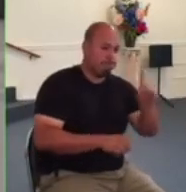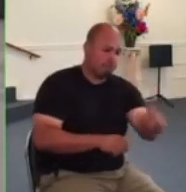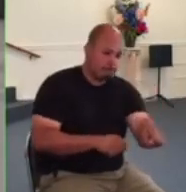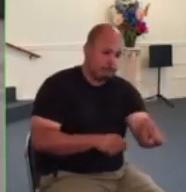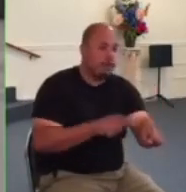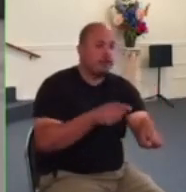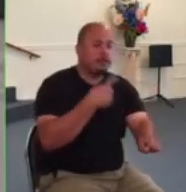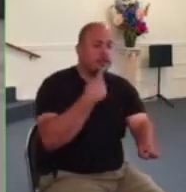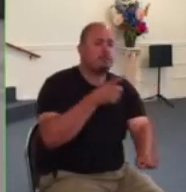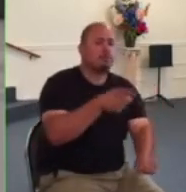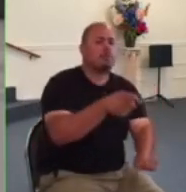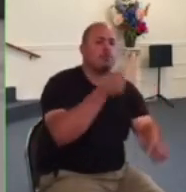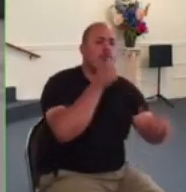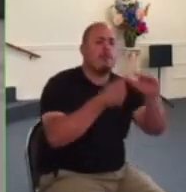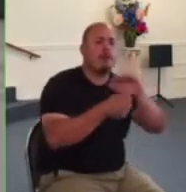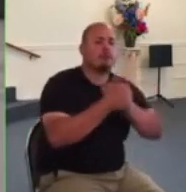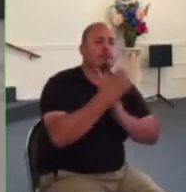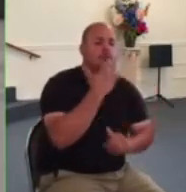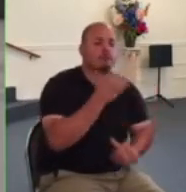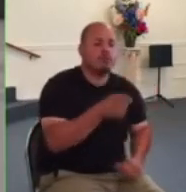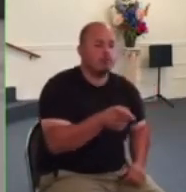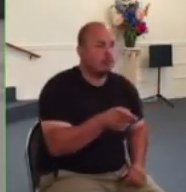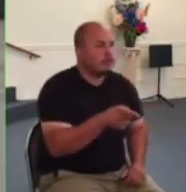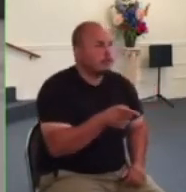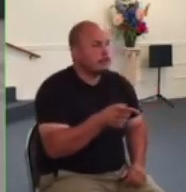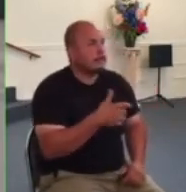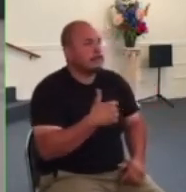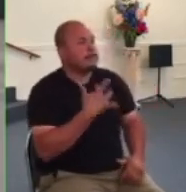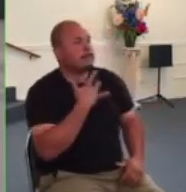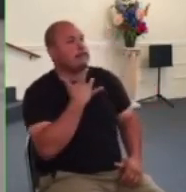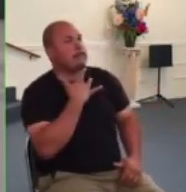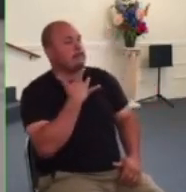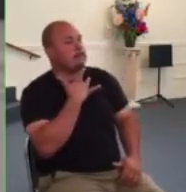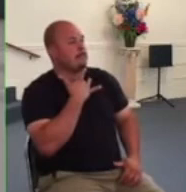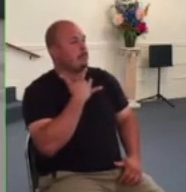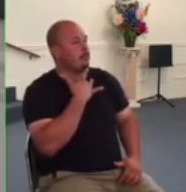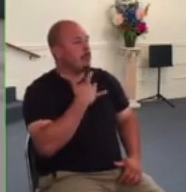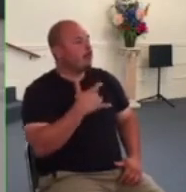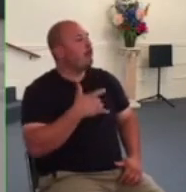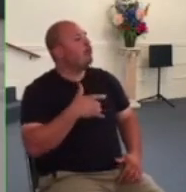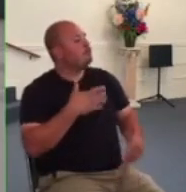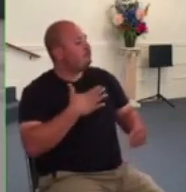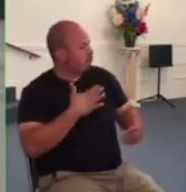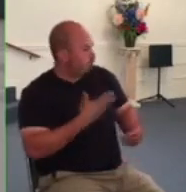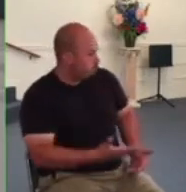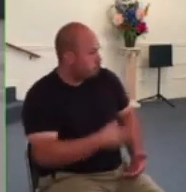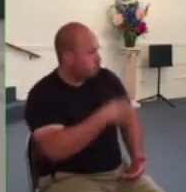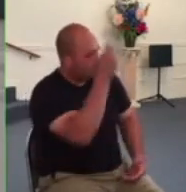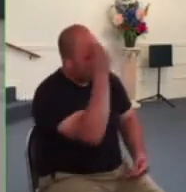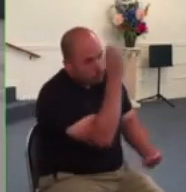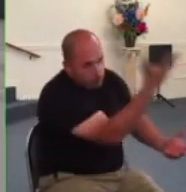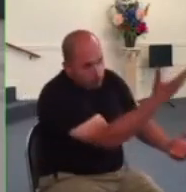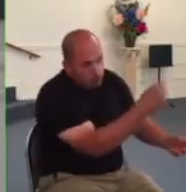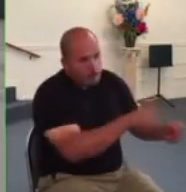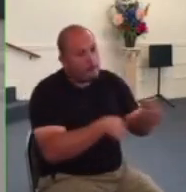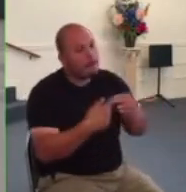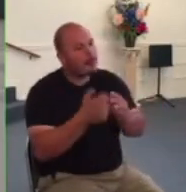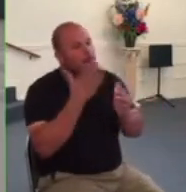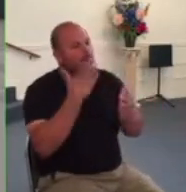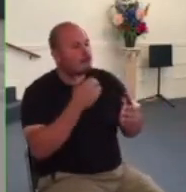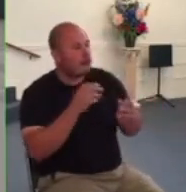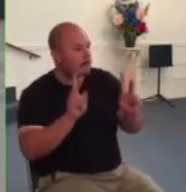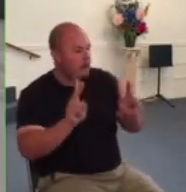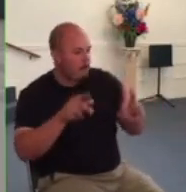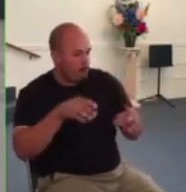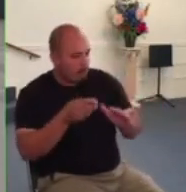she was hiding jews she believed that god would protect the jewish woman she was hiding because nollie had been